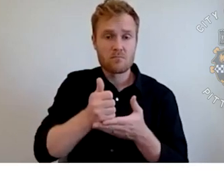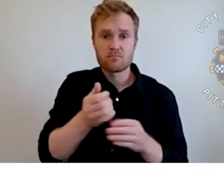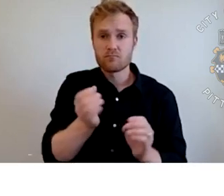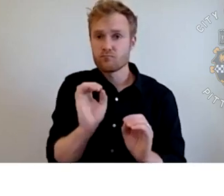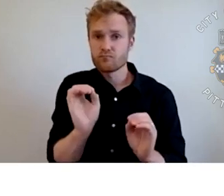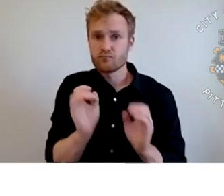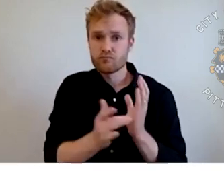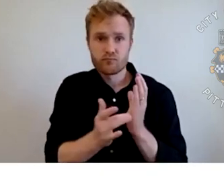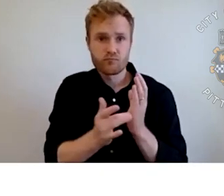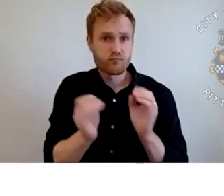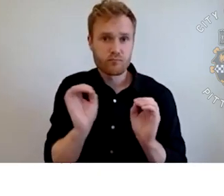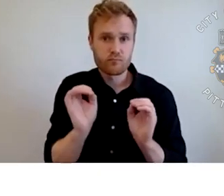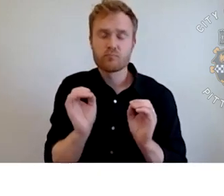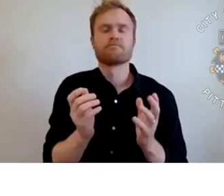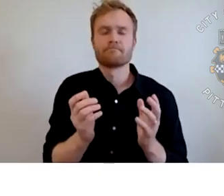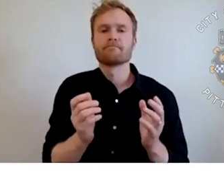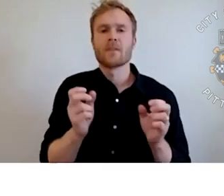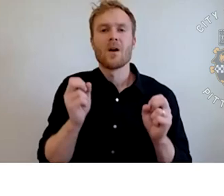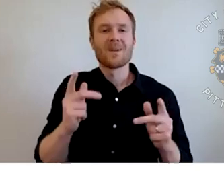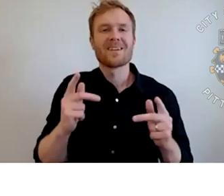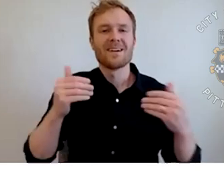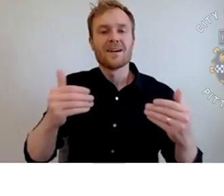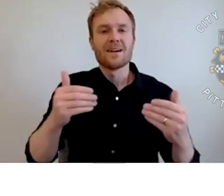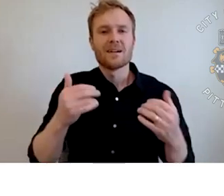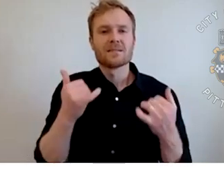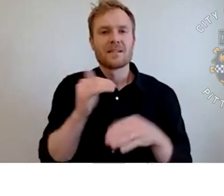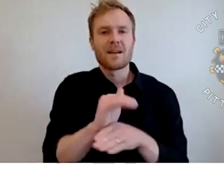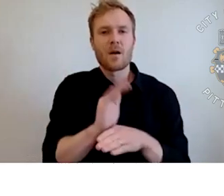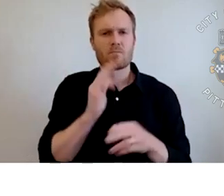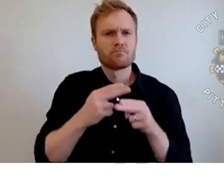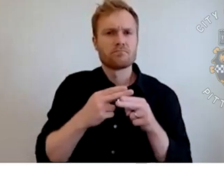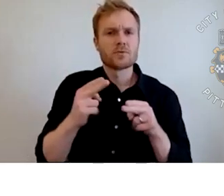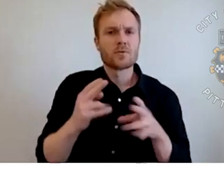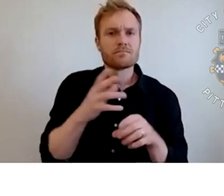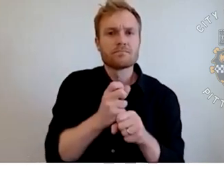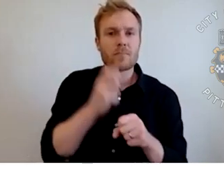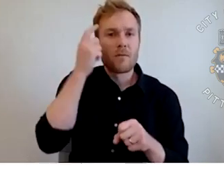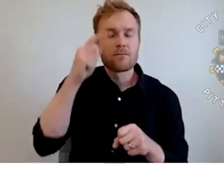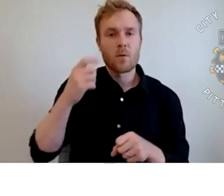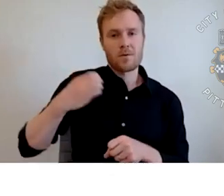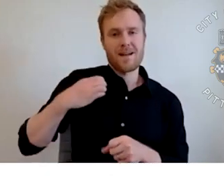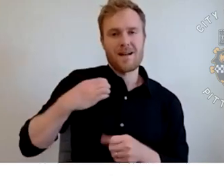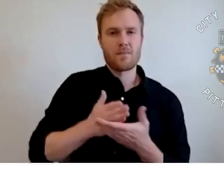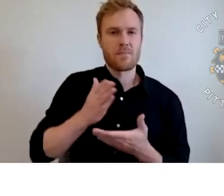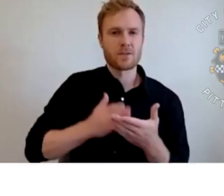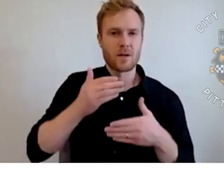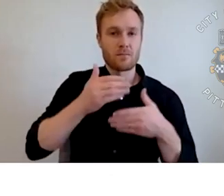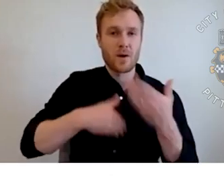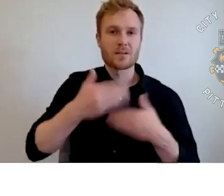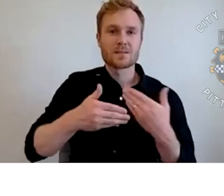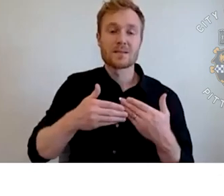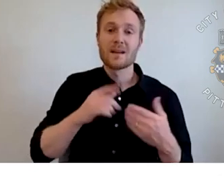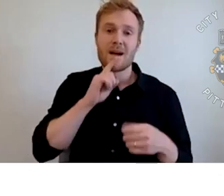So tonight we're going to do a short overview of the capital budget process. I promise there's not a lot of numbers and there's less than 10 slides.